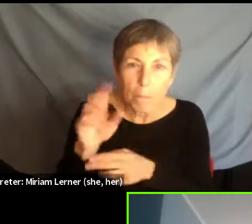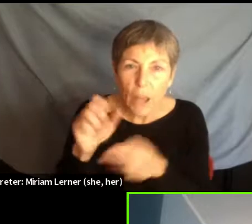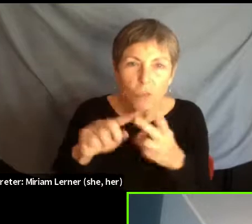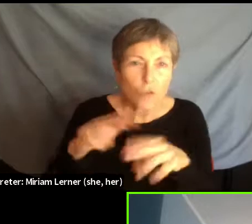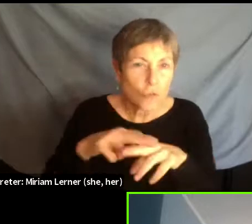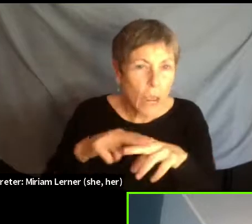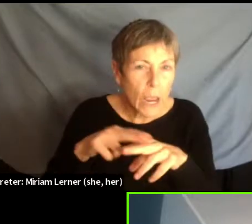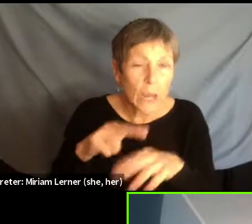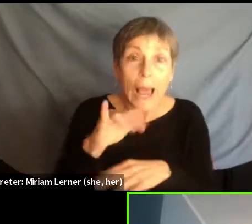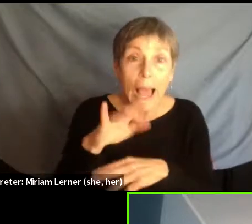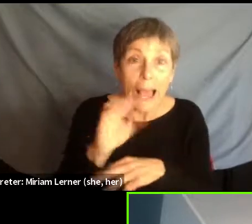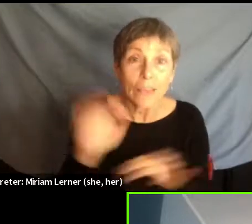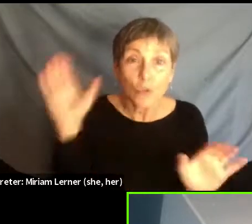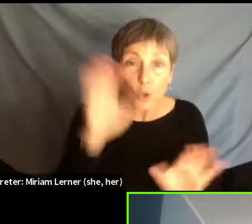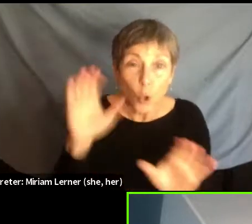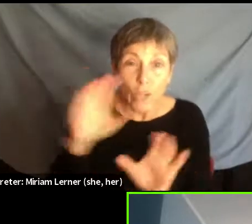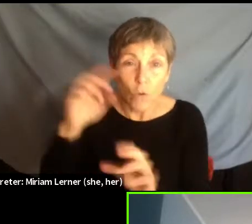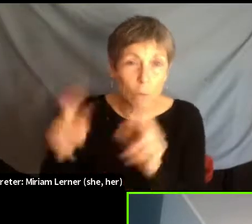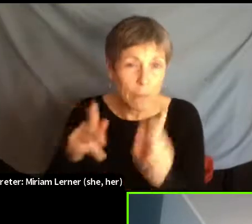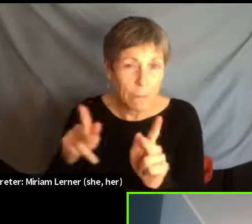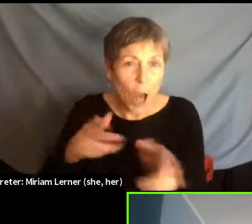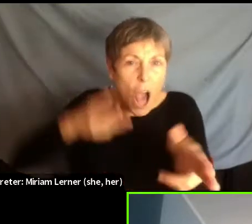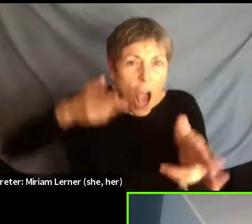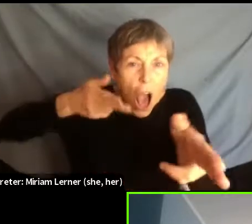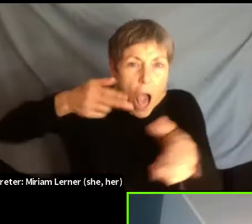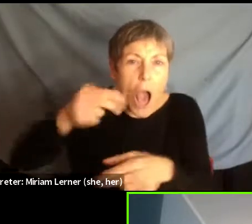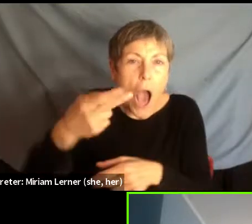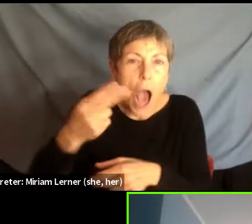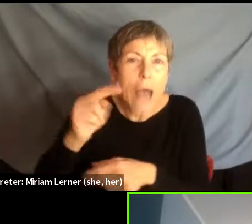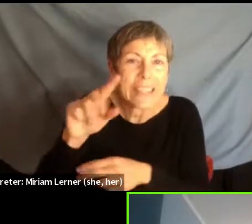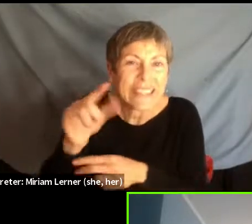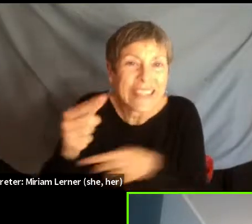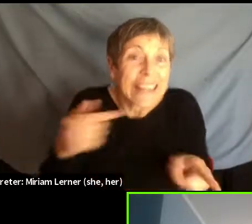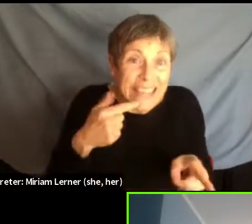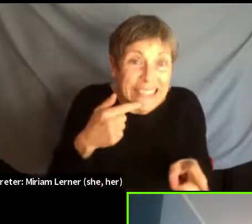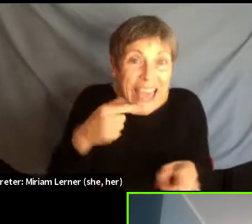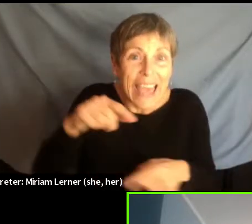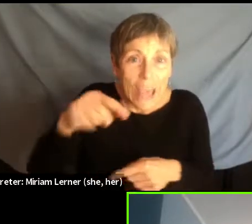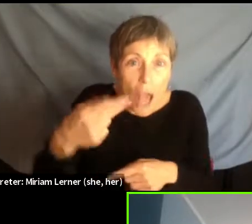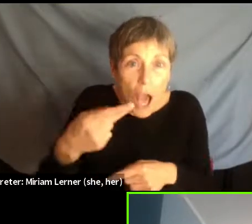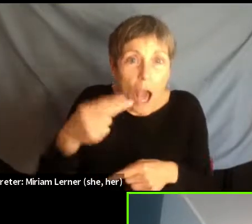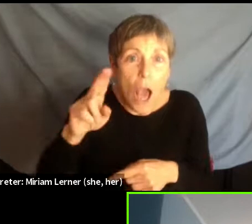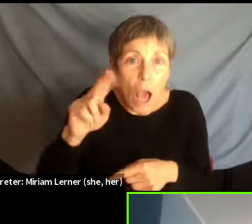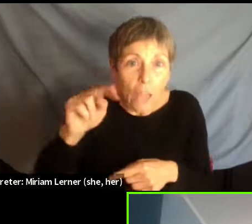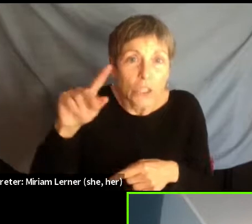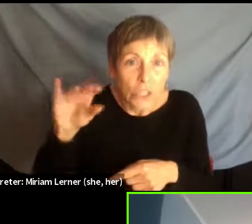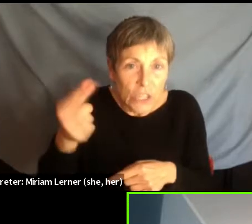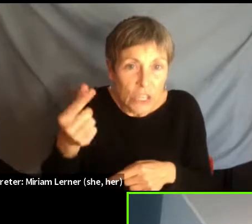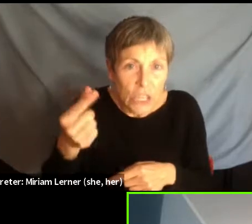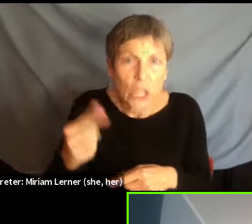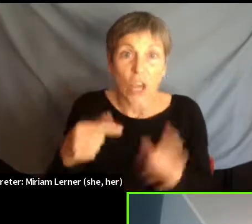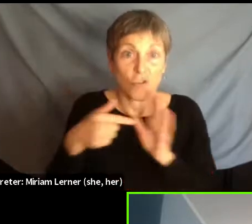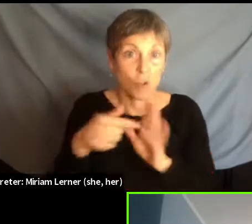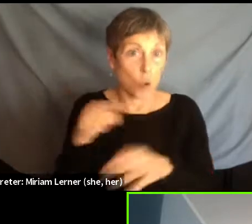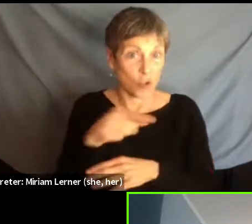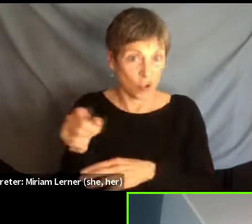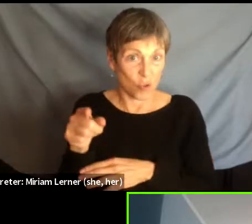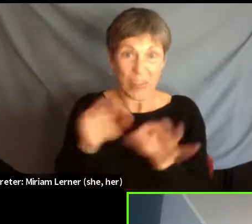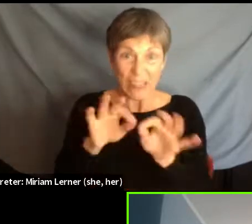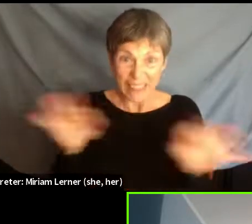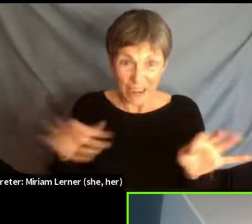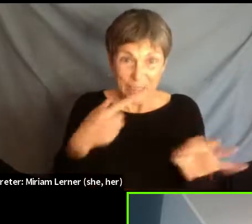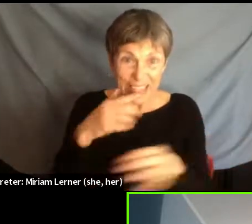use, by the way, which which tells you something about the brutality of the ideology of these agencies, when they go out